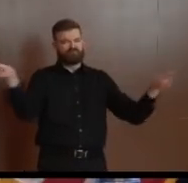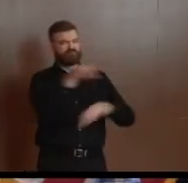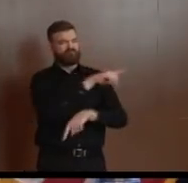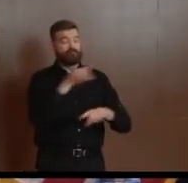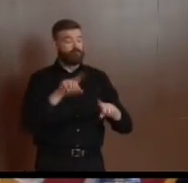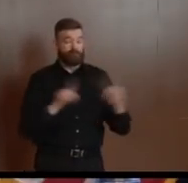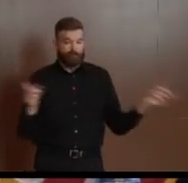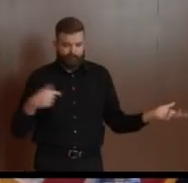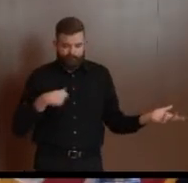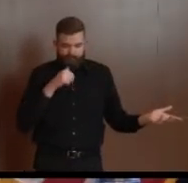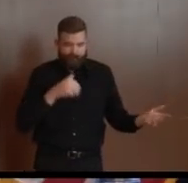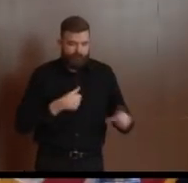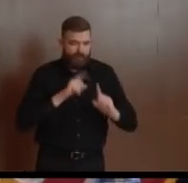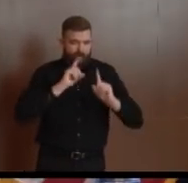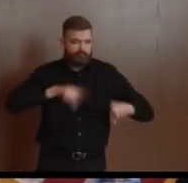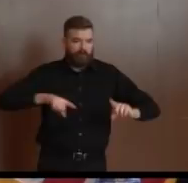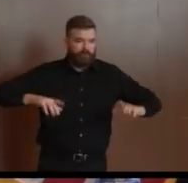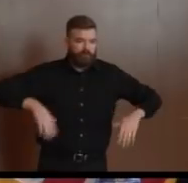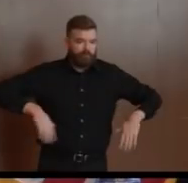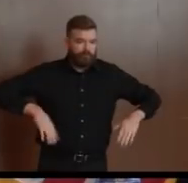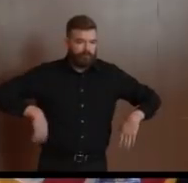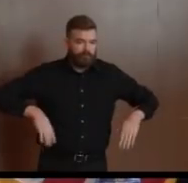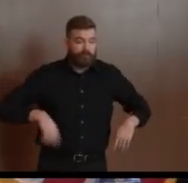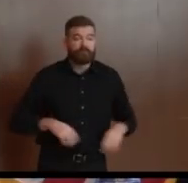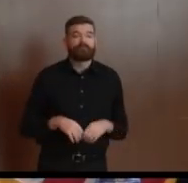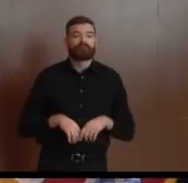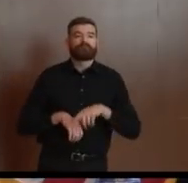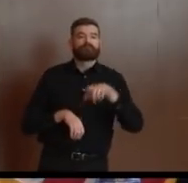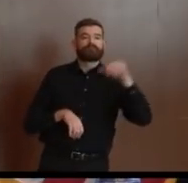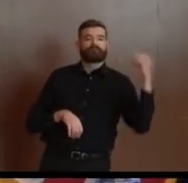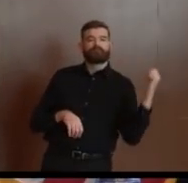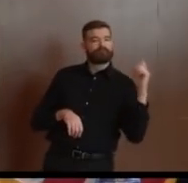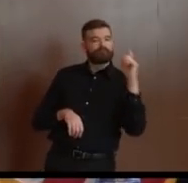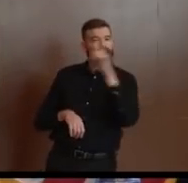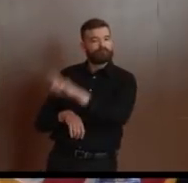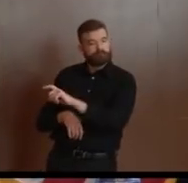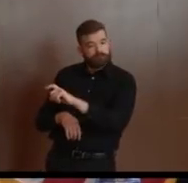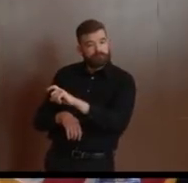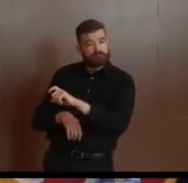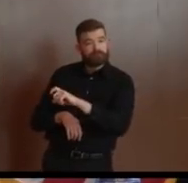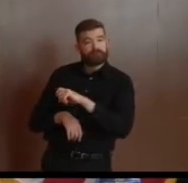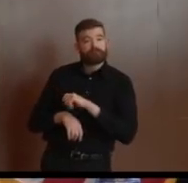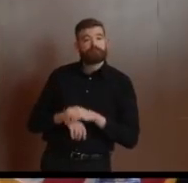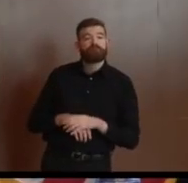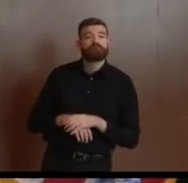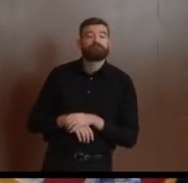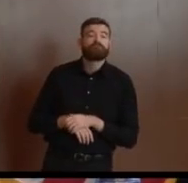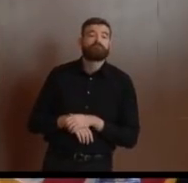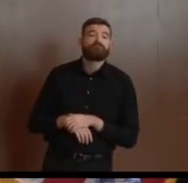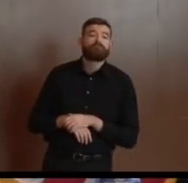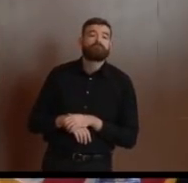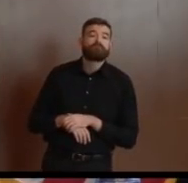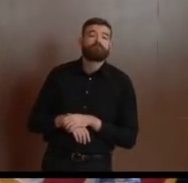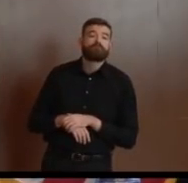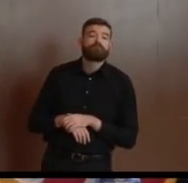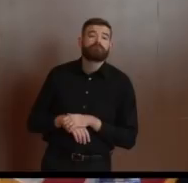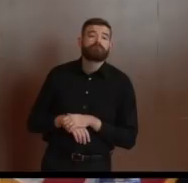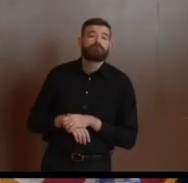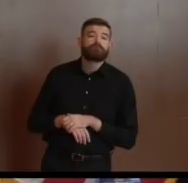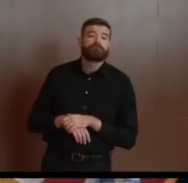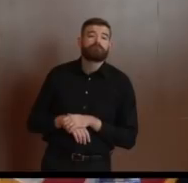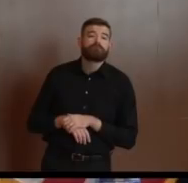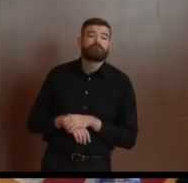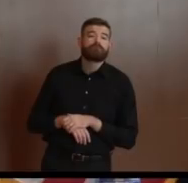groups today called for an education task force to be formed to keep an eye on this process as we go forward, especially